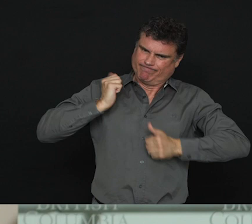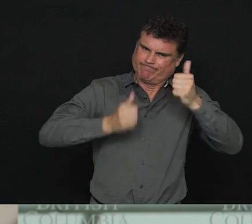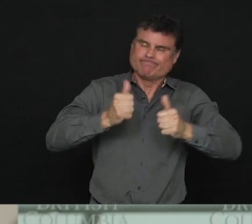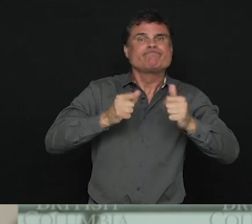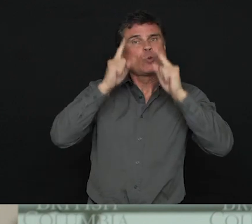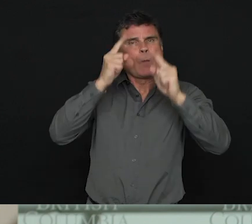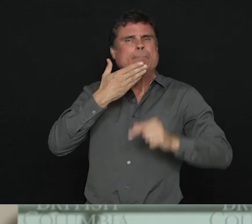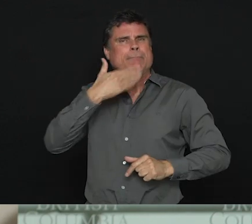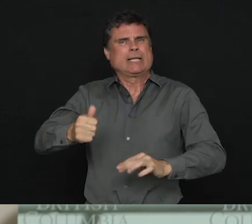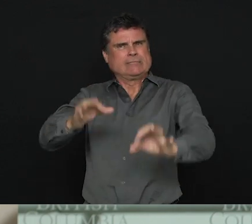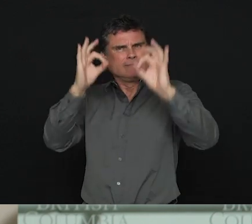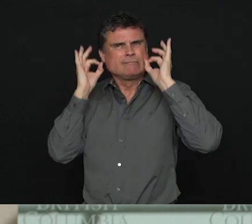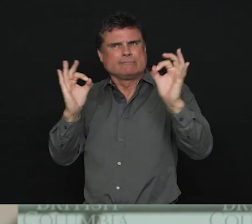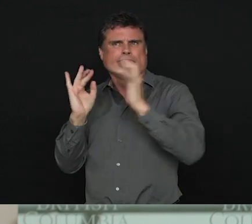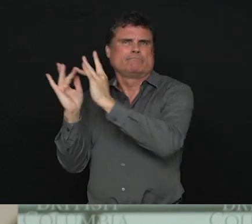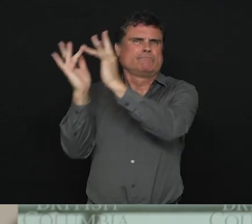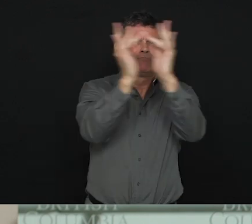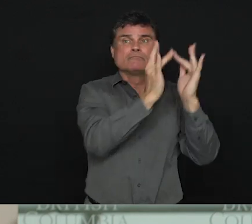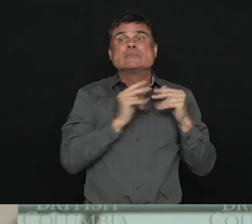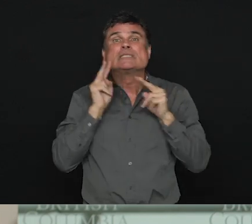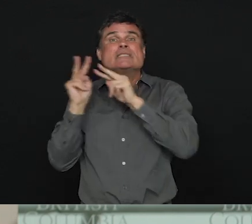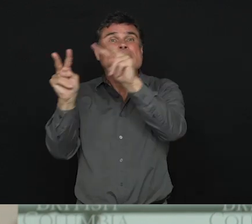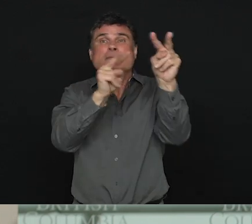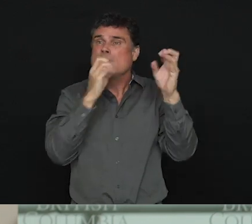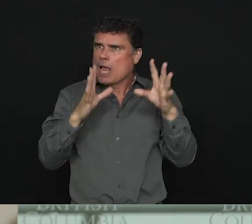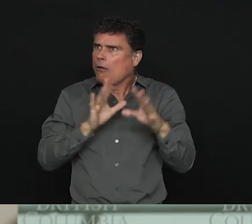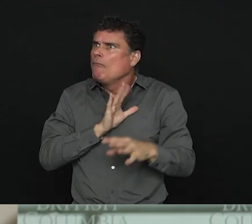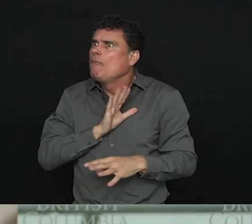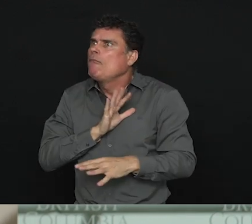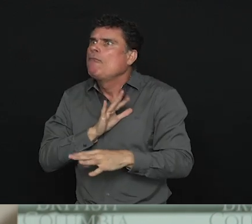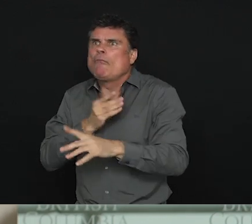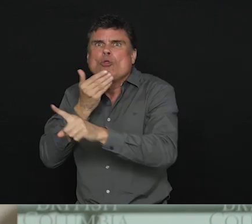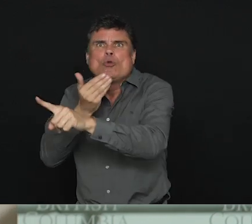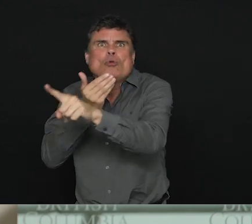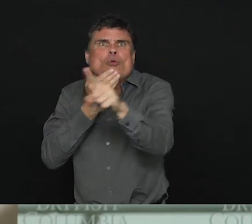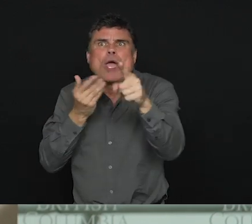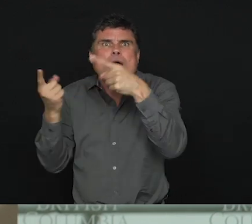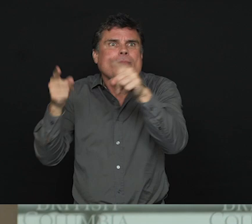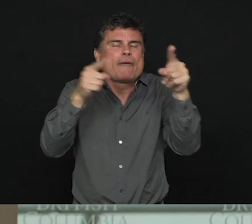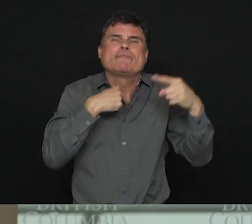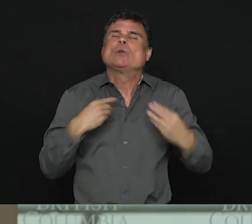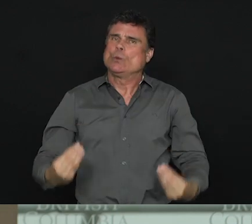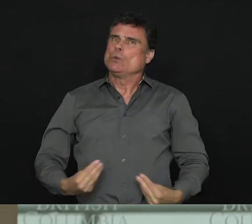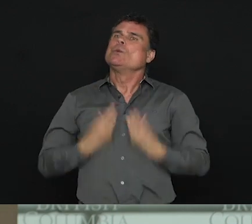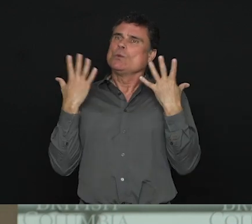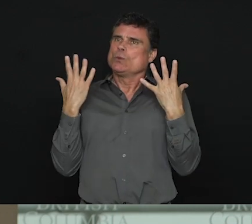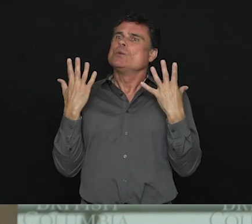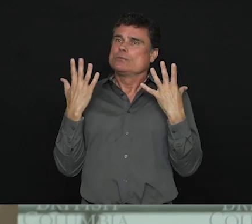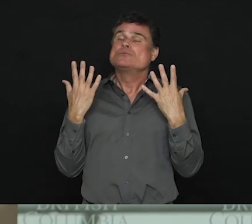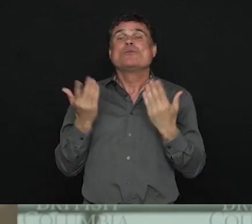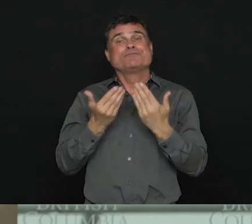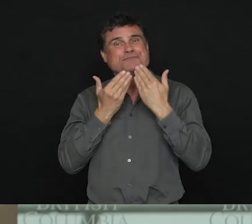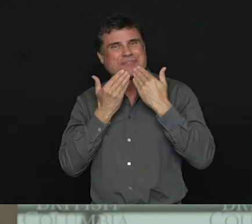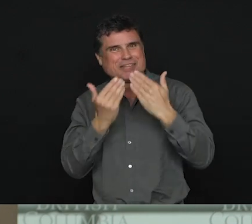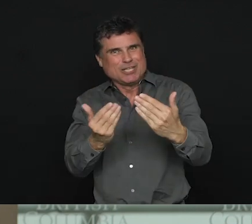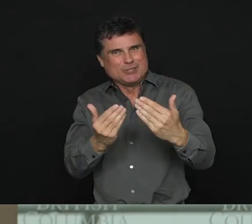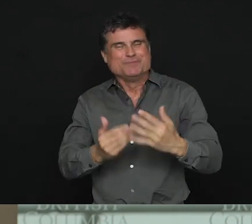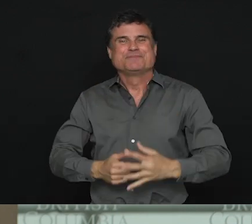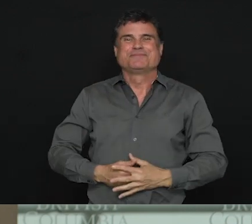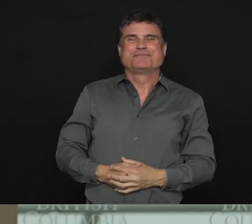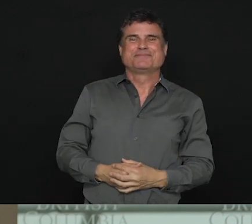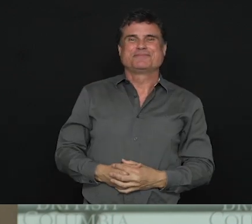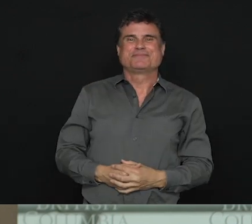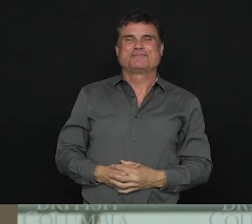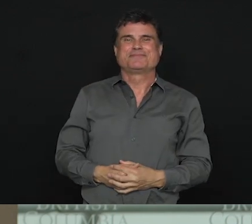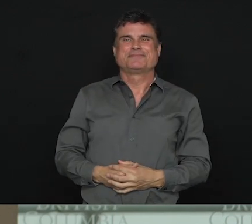very difficult times. I want to thank everyone for joining me today. Thank you so much. Thank you, and we'll start taking questions